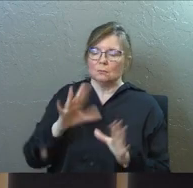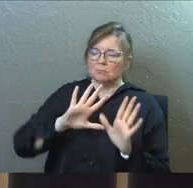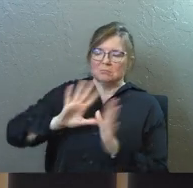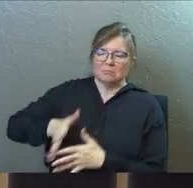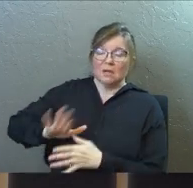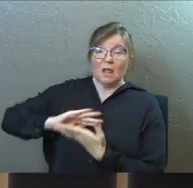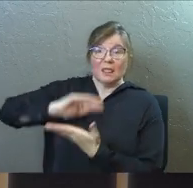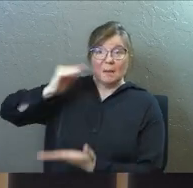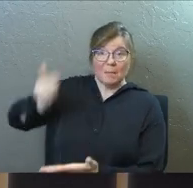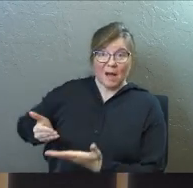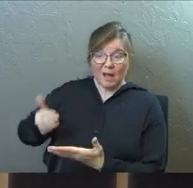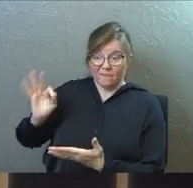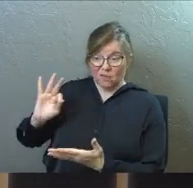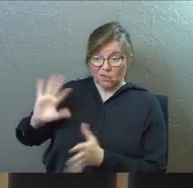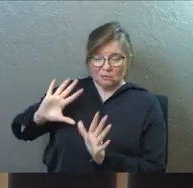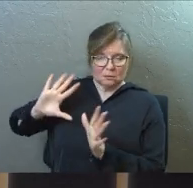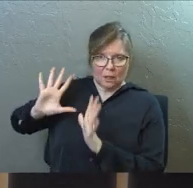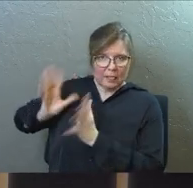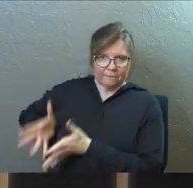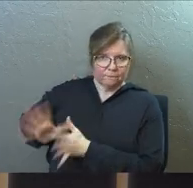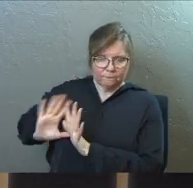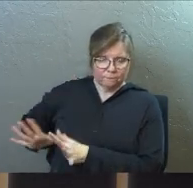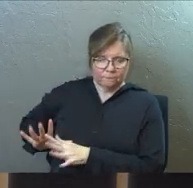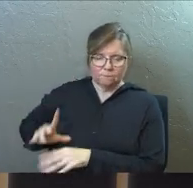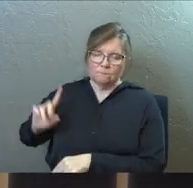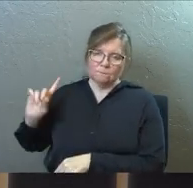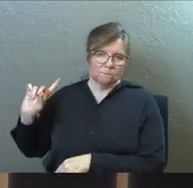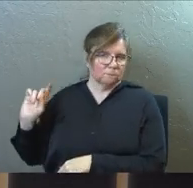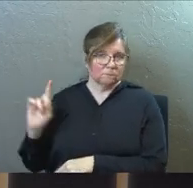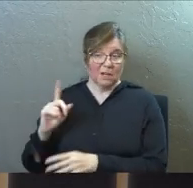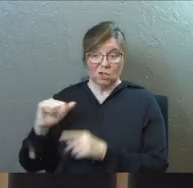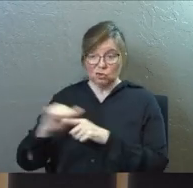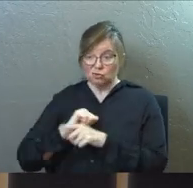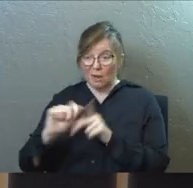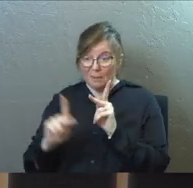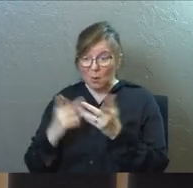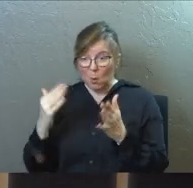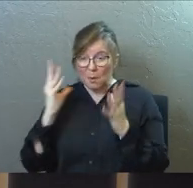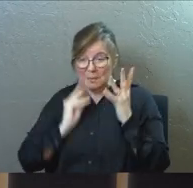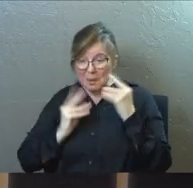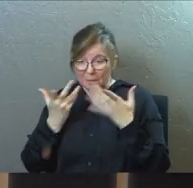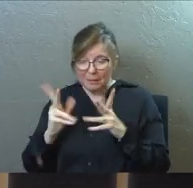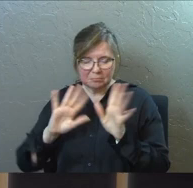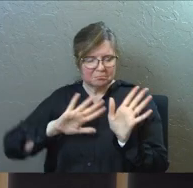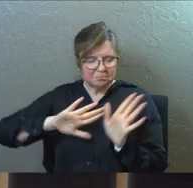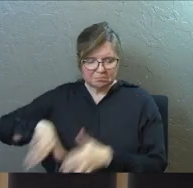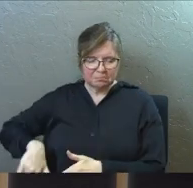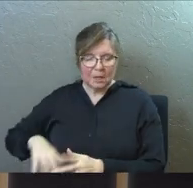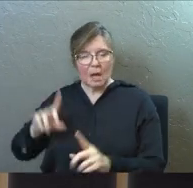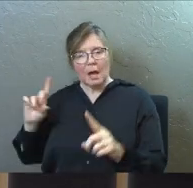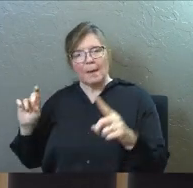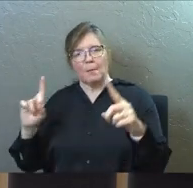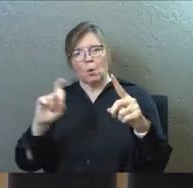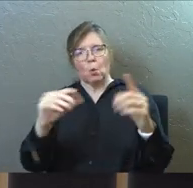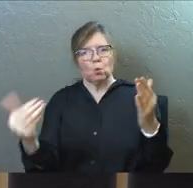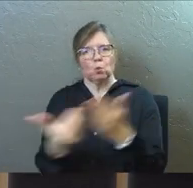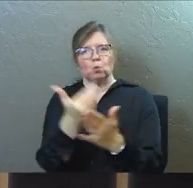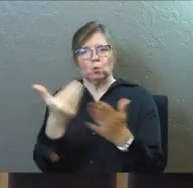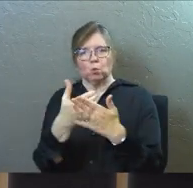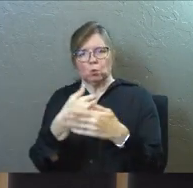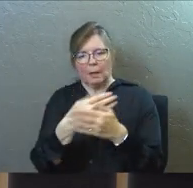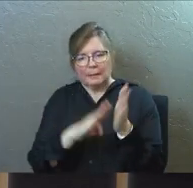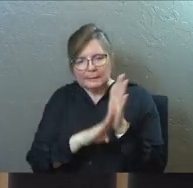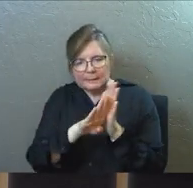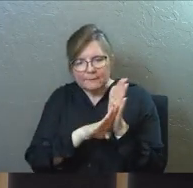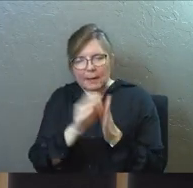He's like, I'm not going to the already trained people. I'm going to crazy Saul up here in Tarsus. And I'm going to pull him down and we're going to develop,